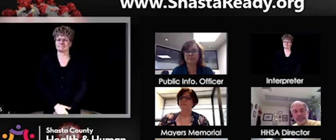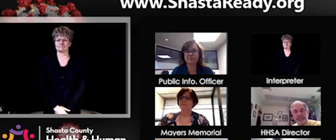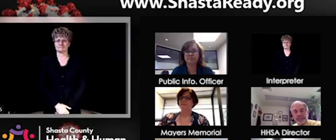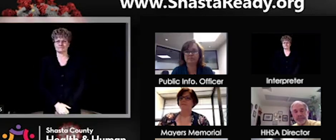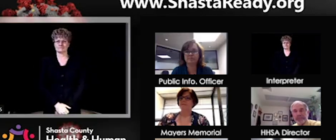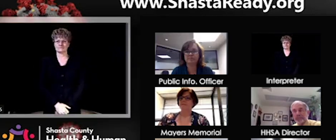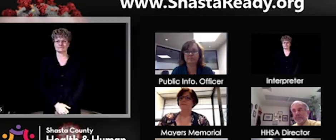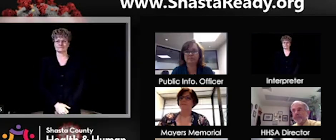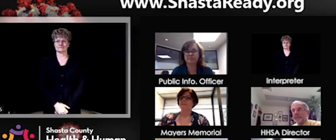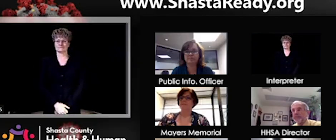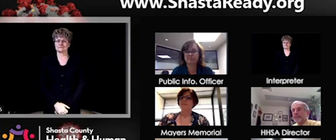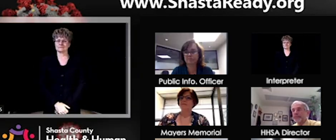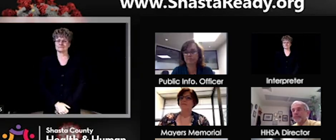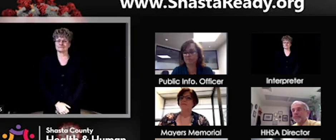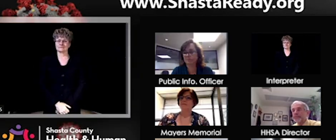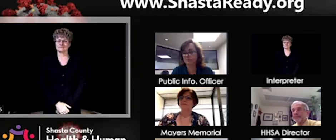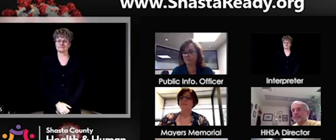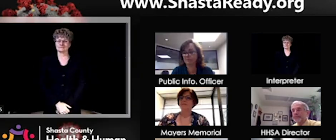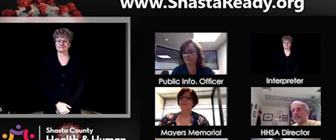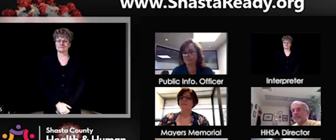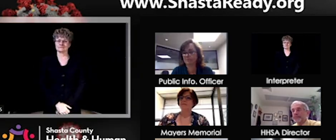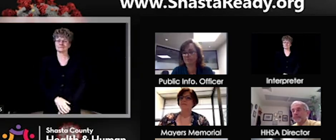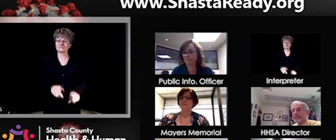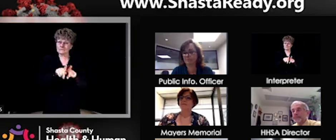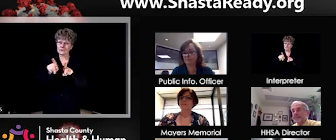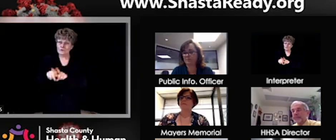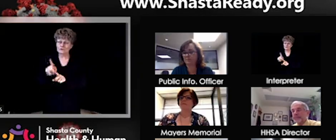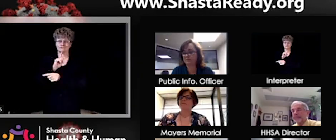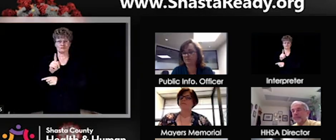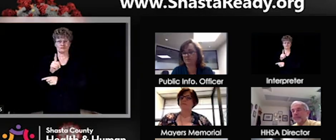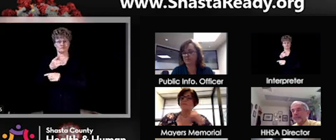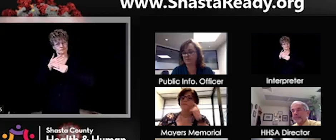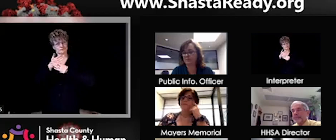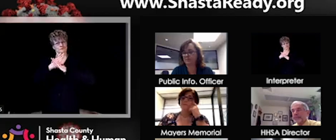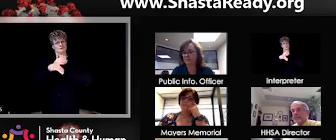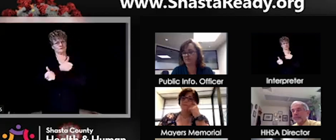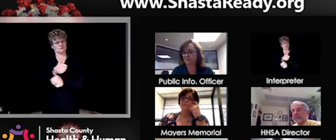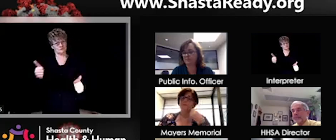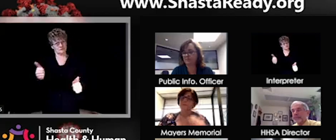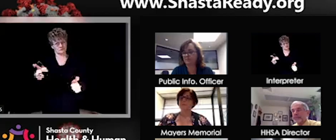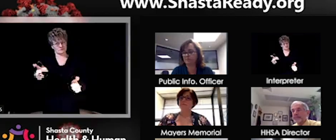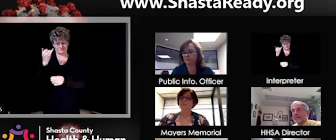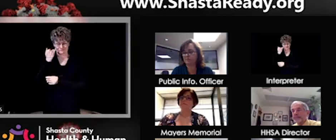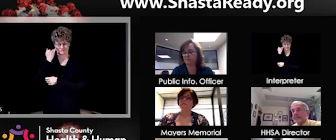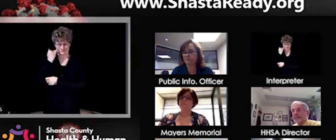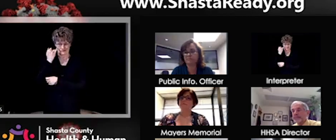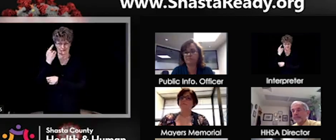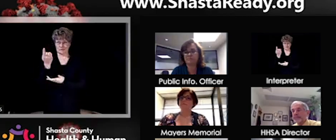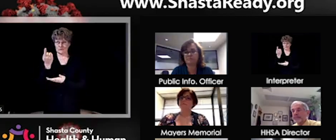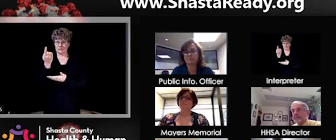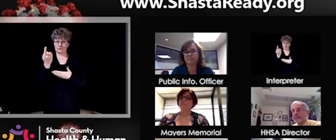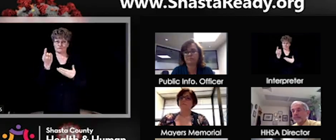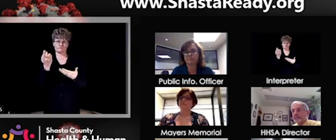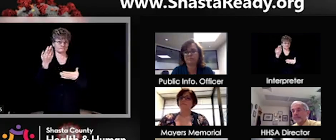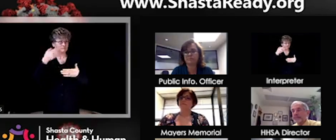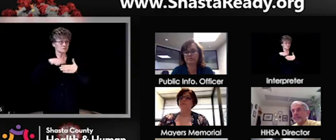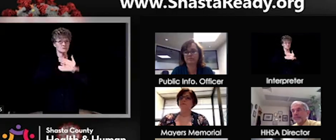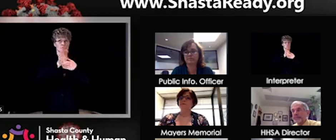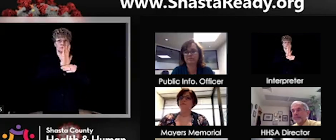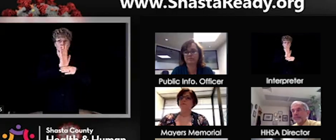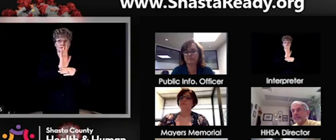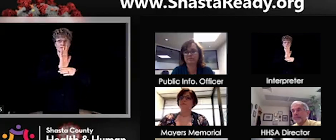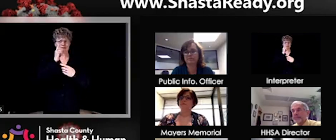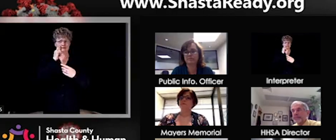also take steps to protect yourself. If you're in an area where you can't maintain physical distancing of at least six feet,